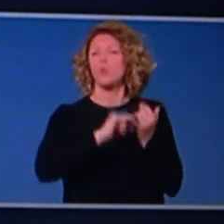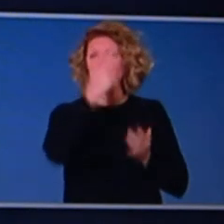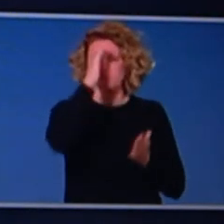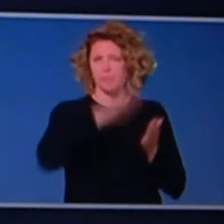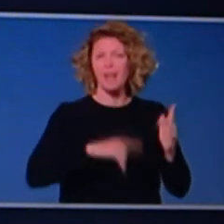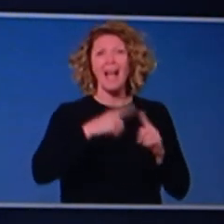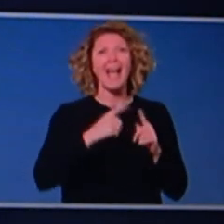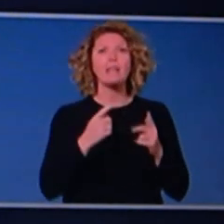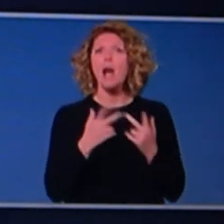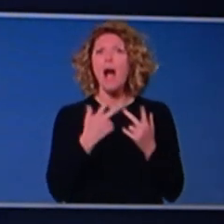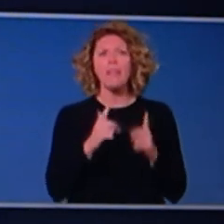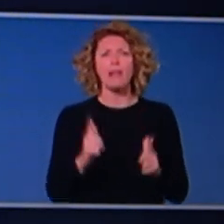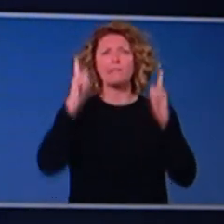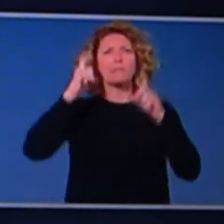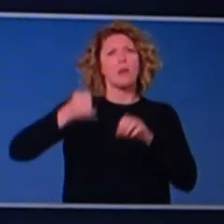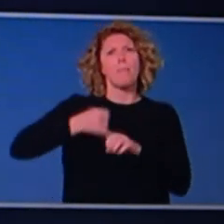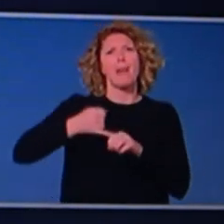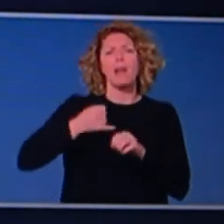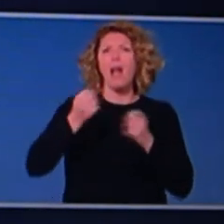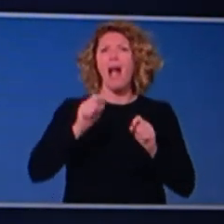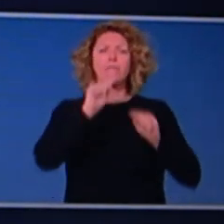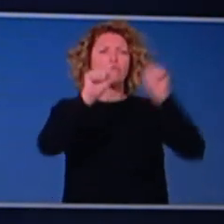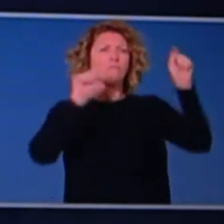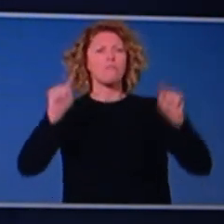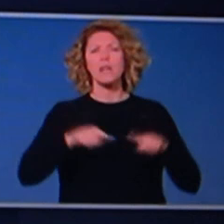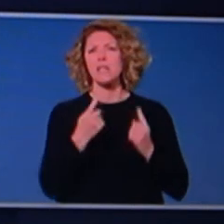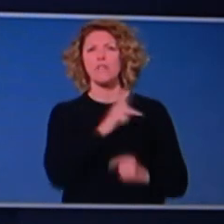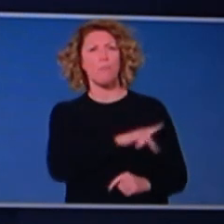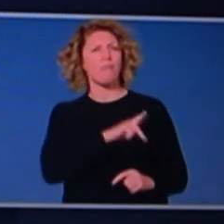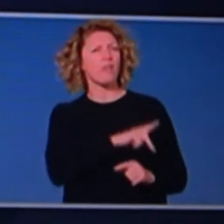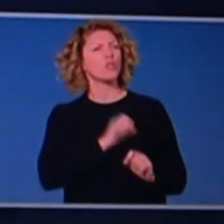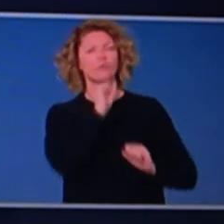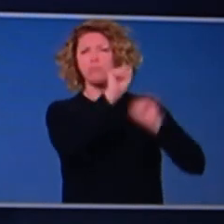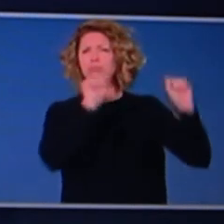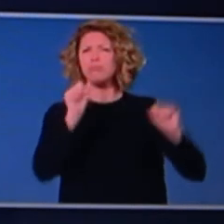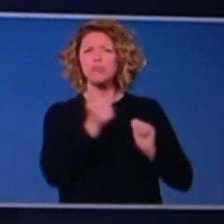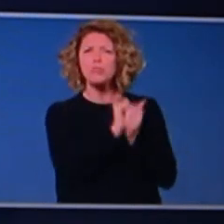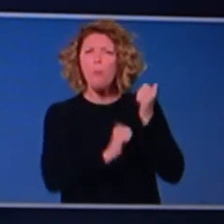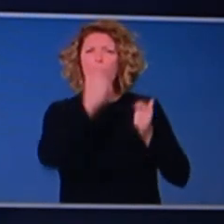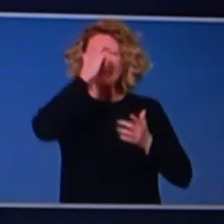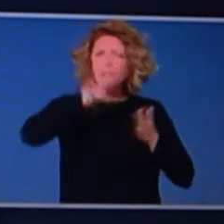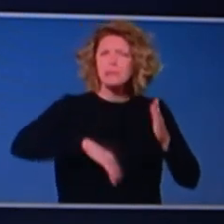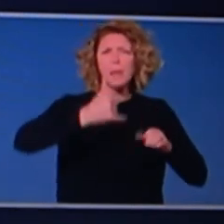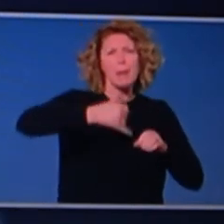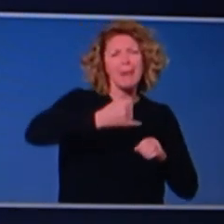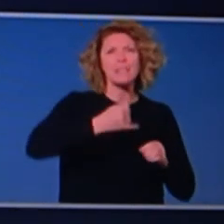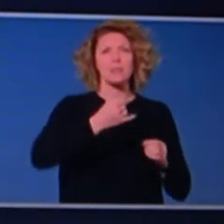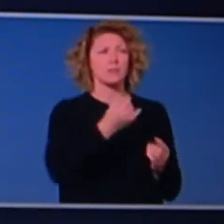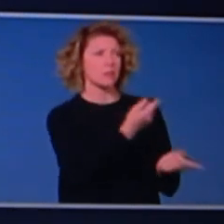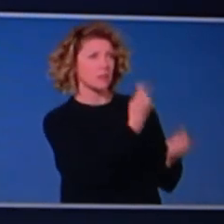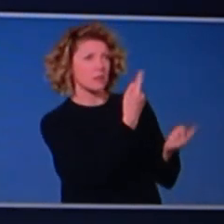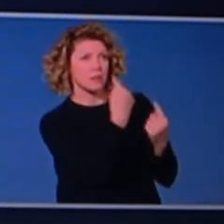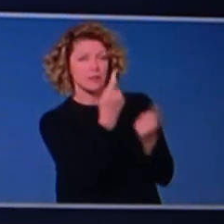medical officers from a number of the national sporting organisations and the professional codes who've had input into the work that the, uh,